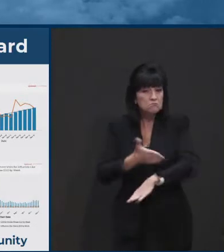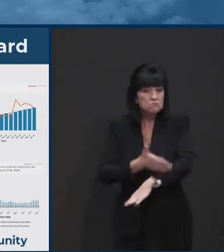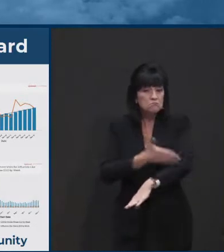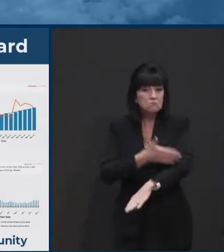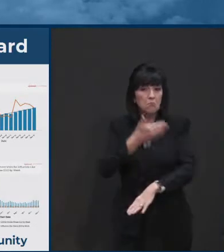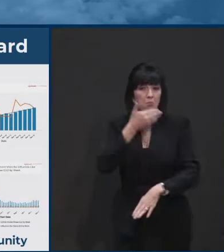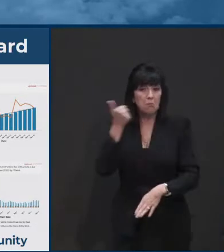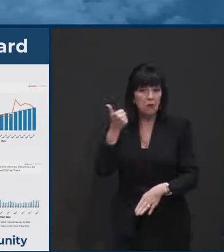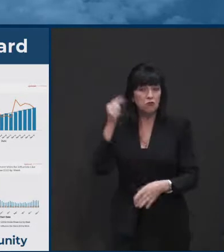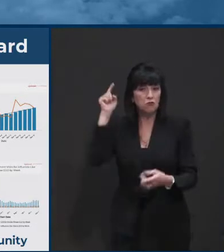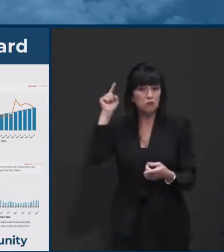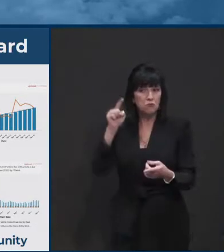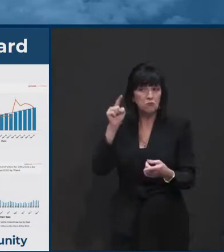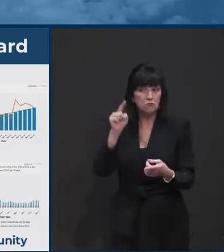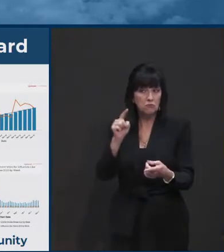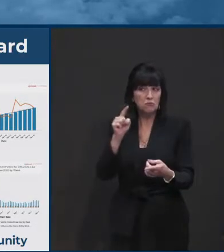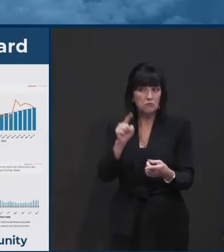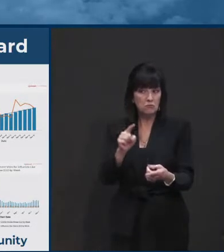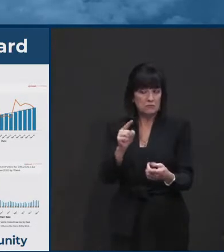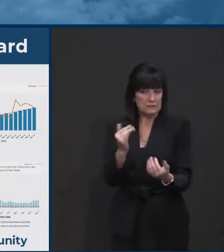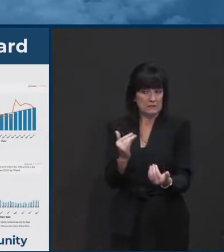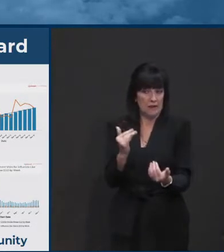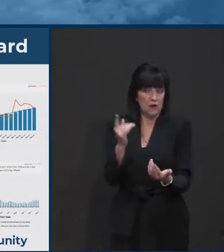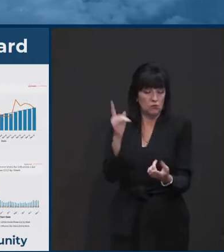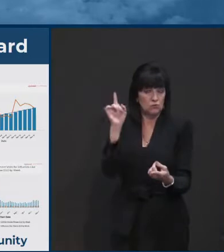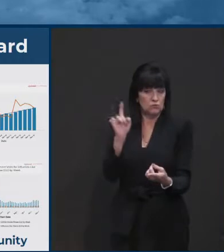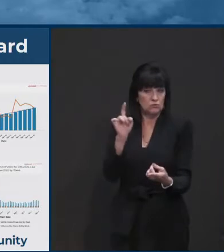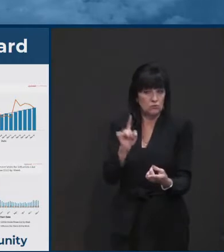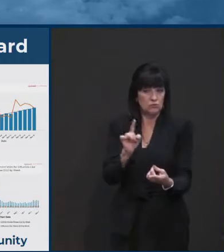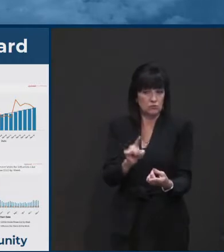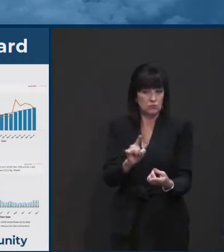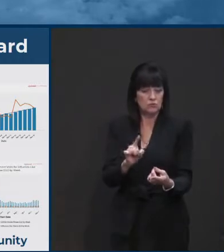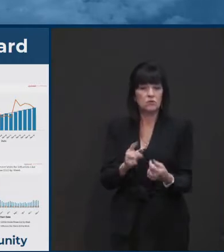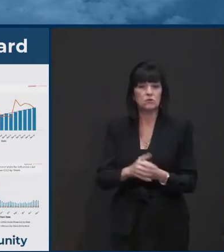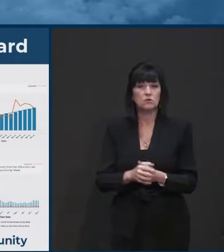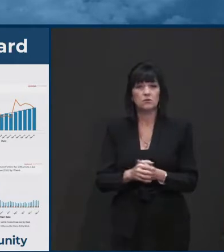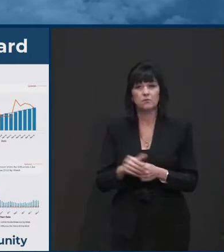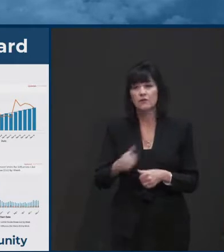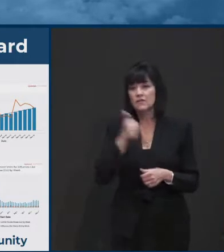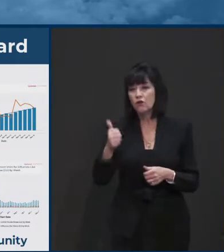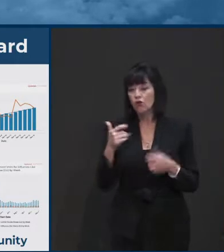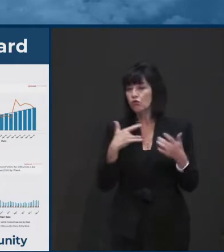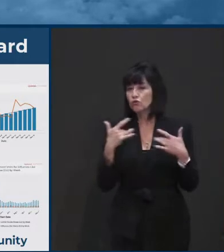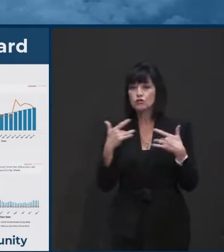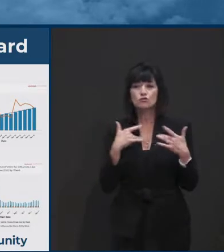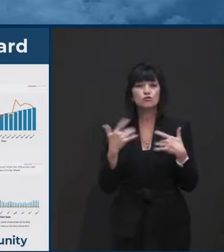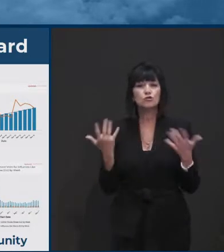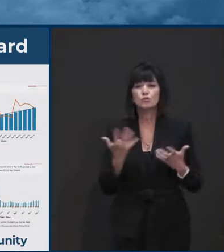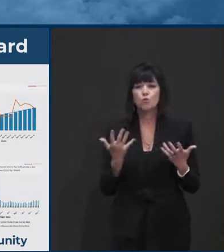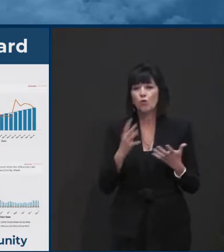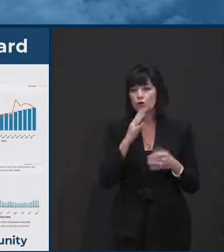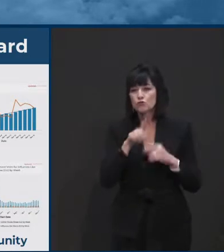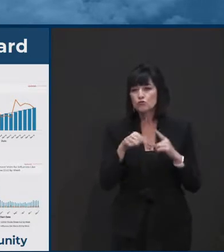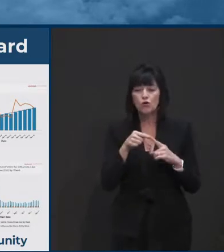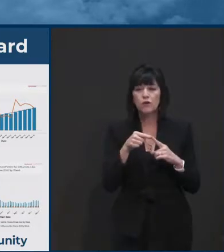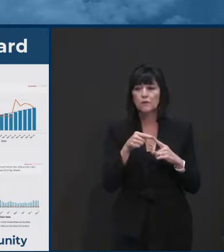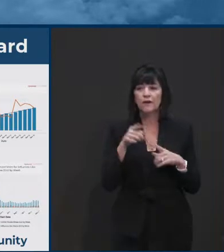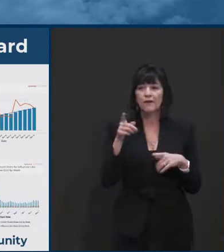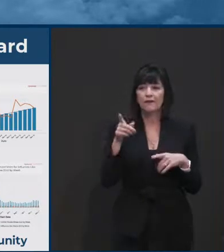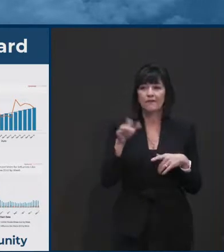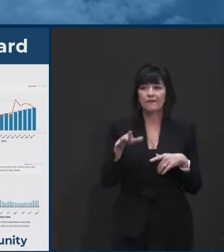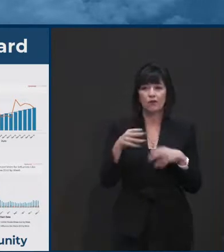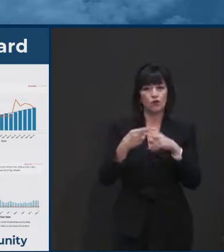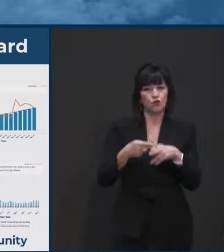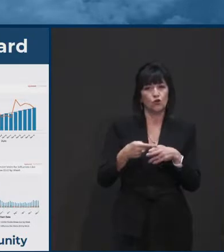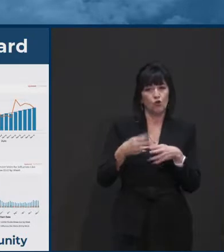hopefully bode well. We'll see. And then the other concerning criteria, new positive cases, the orange